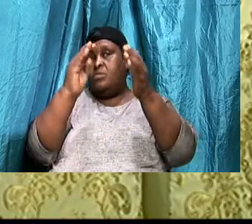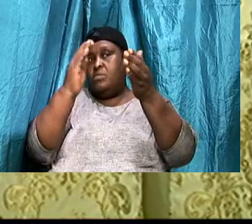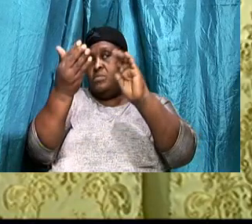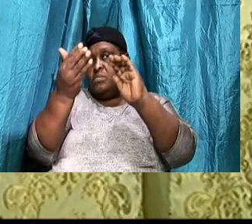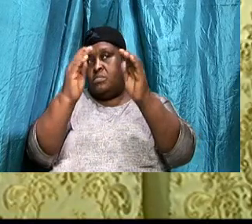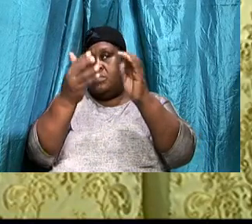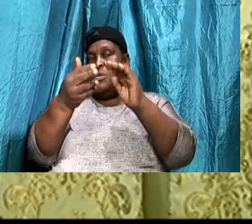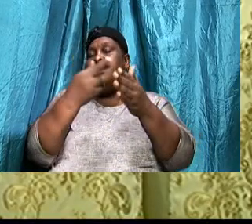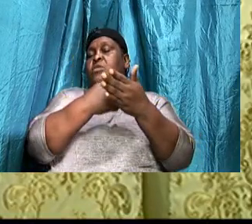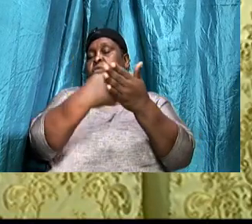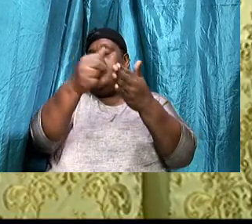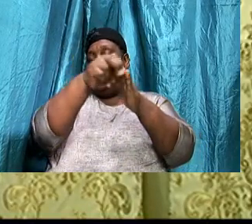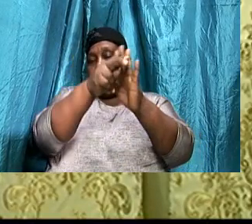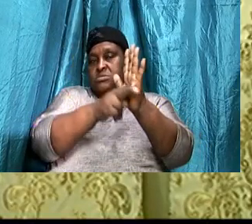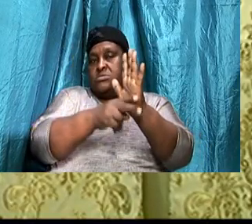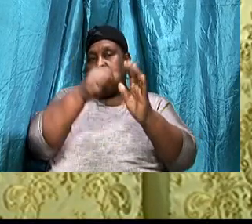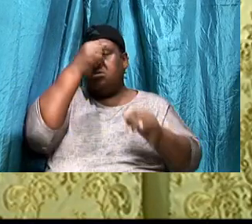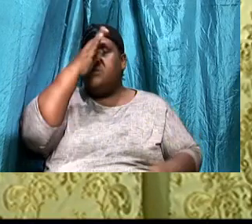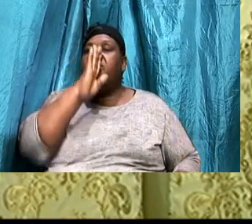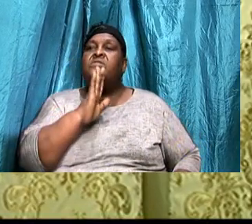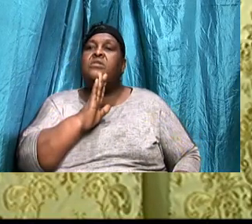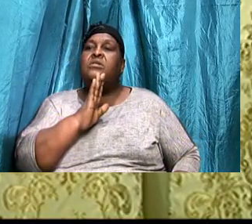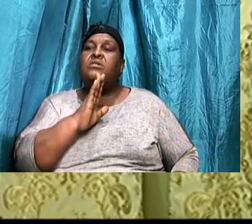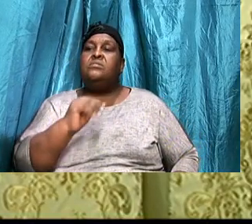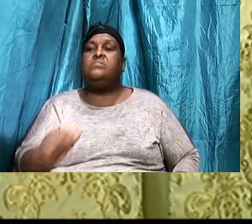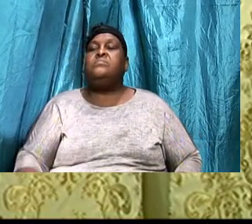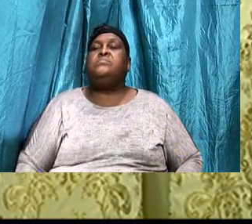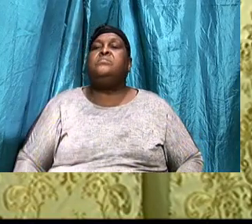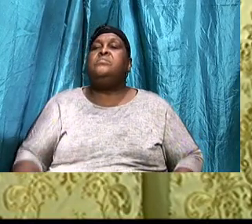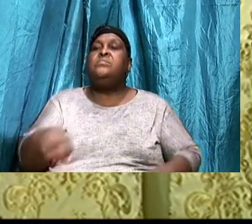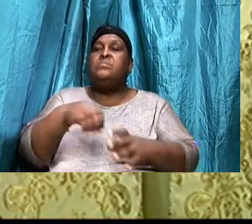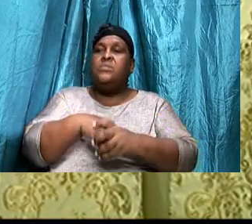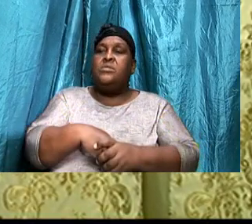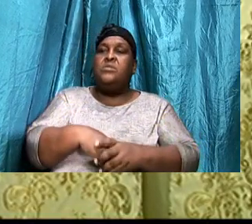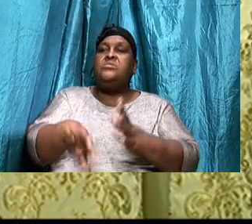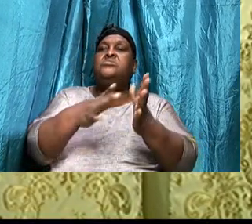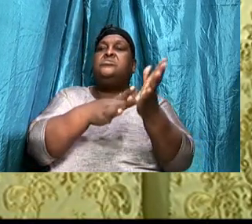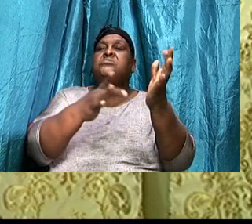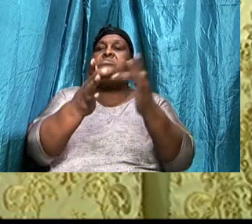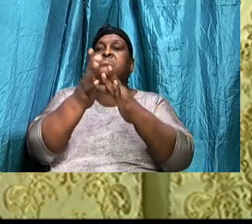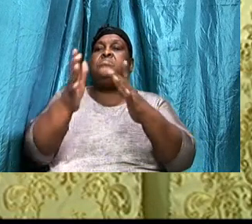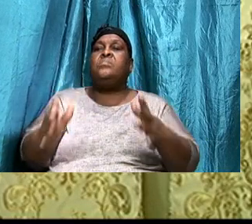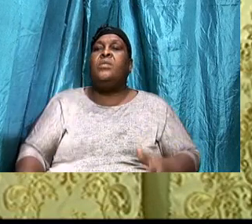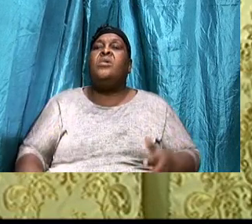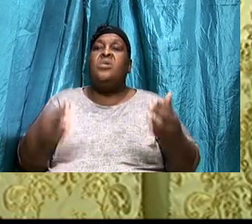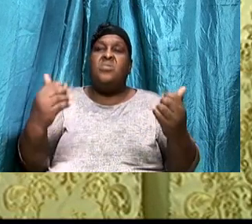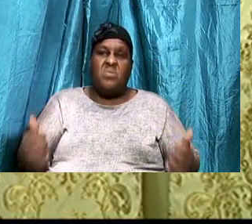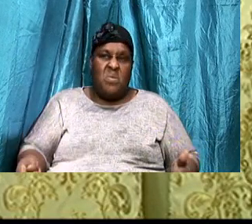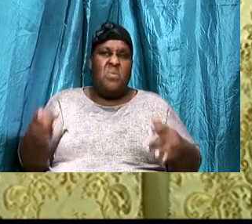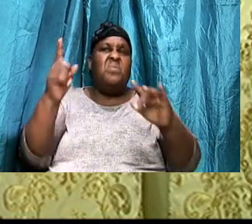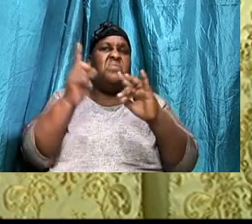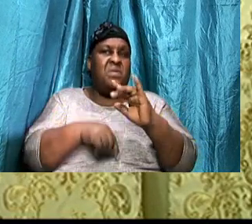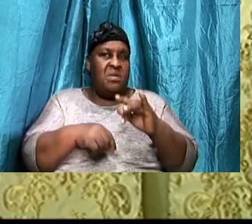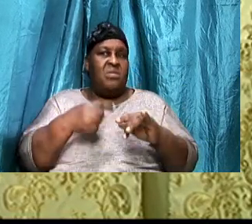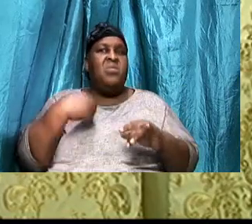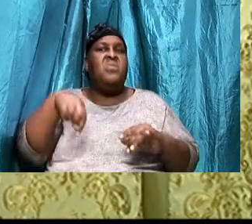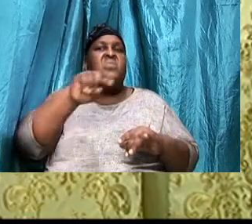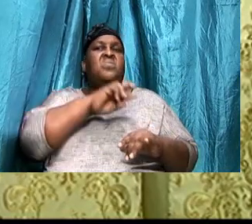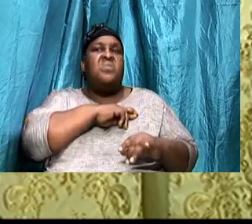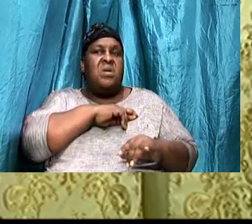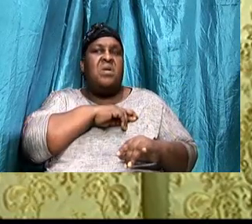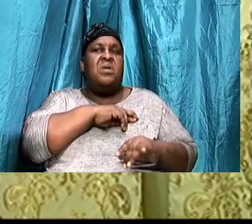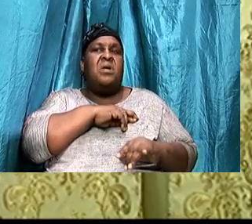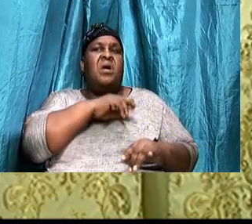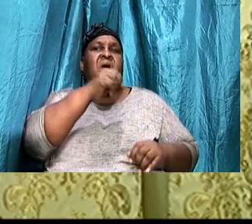The righteousness, Of God, In Christ, Know then, We